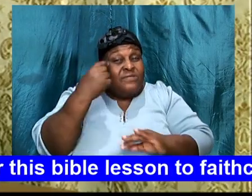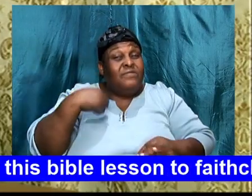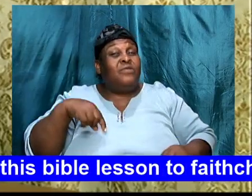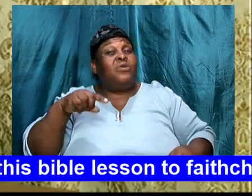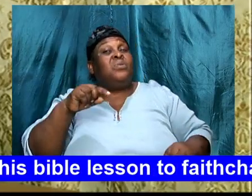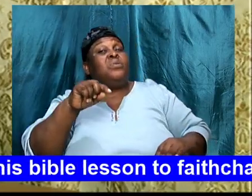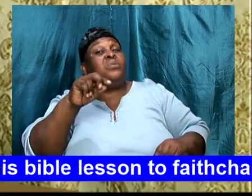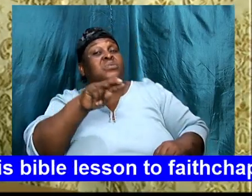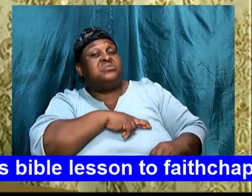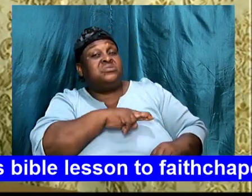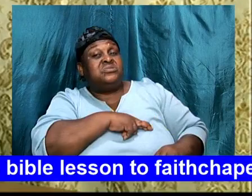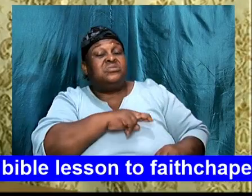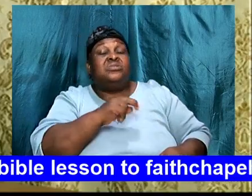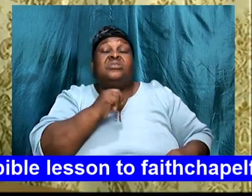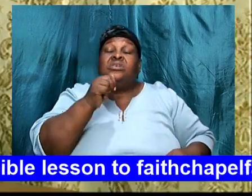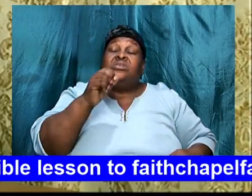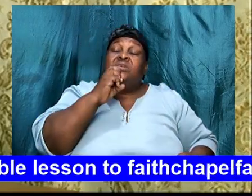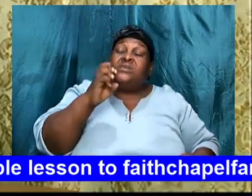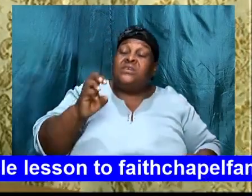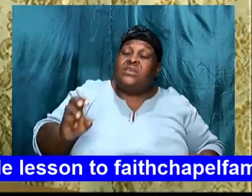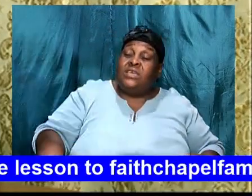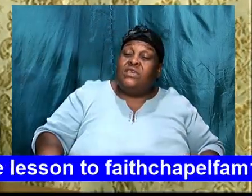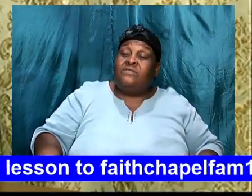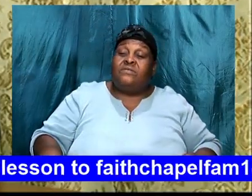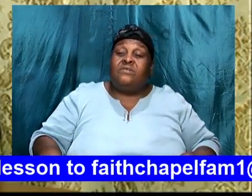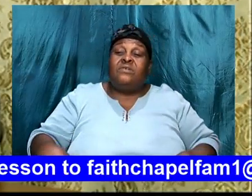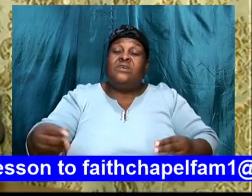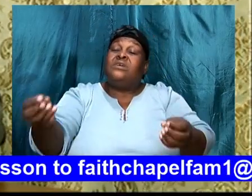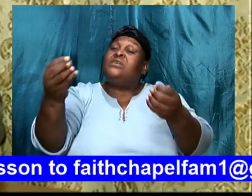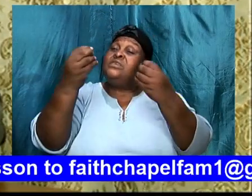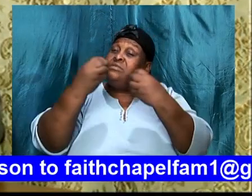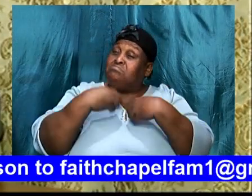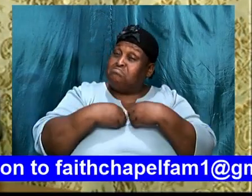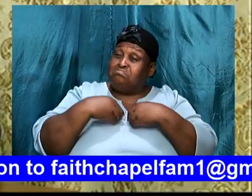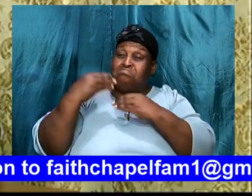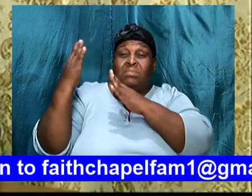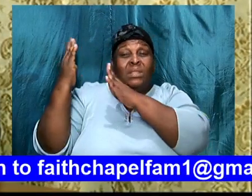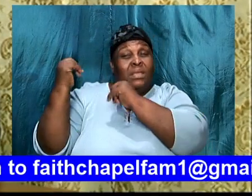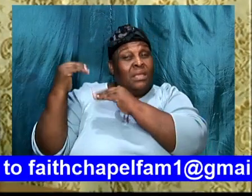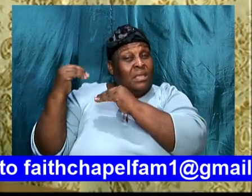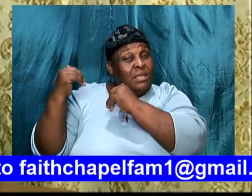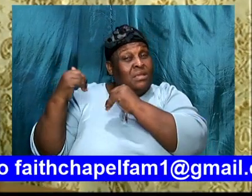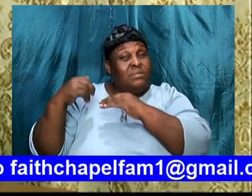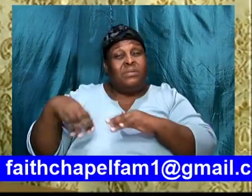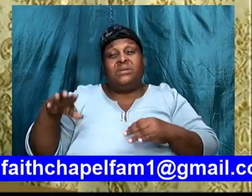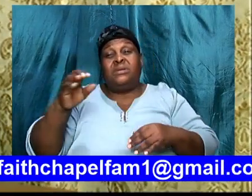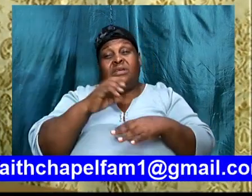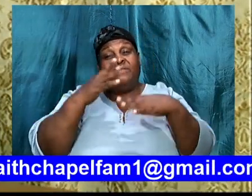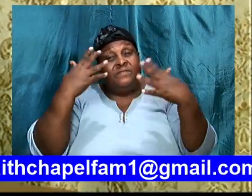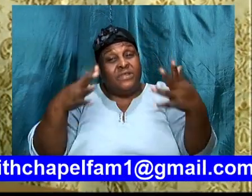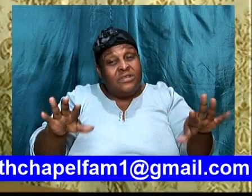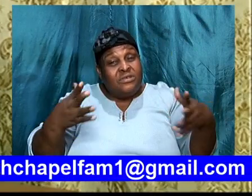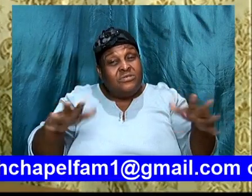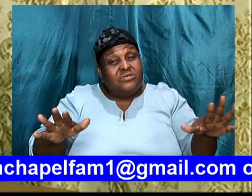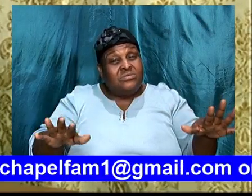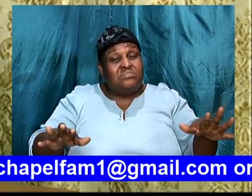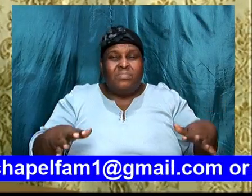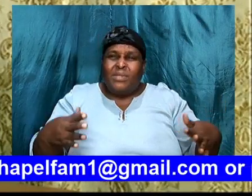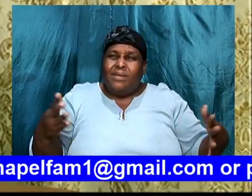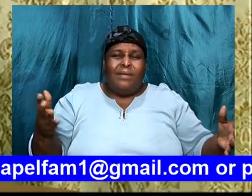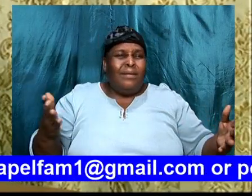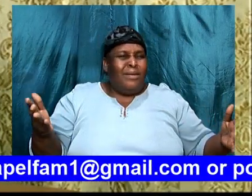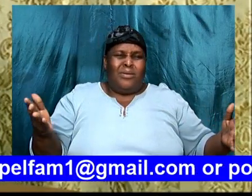Not of evil. And it is to give us, an expected end. What does he mean, by this